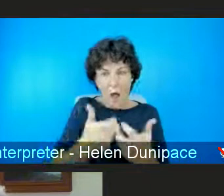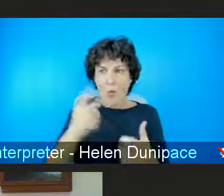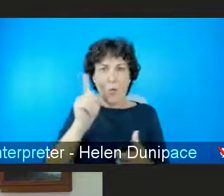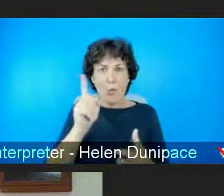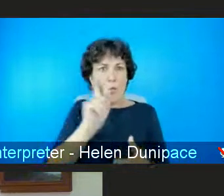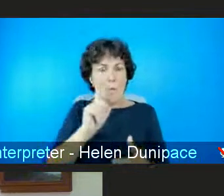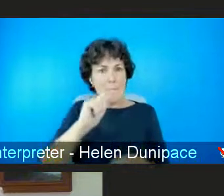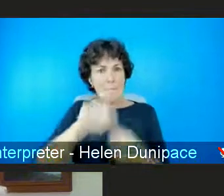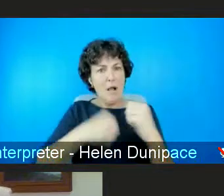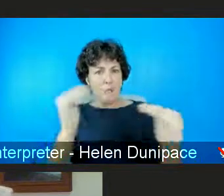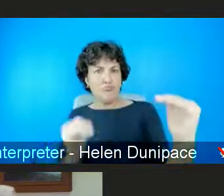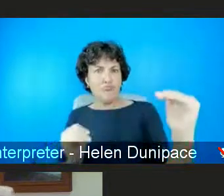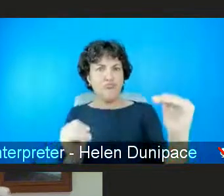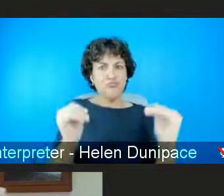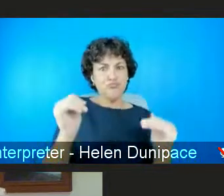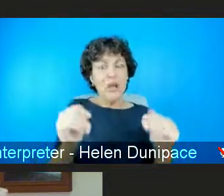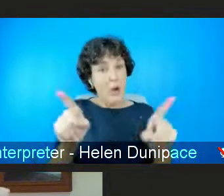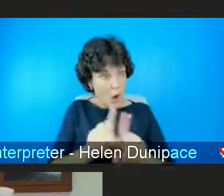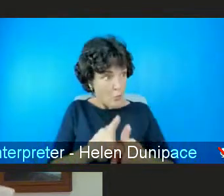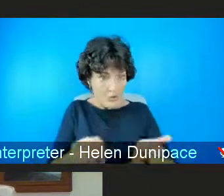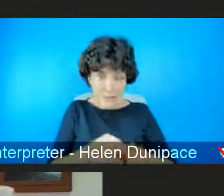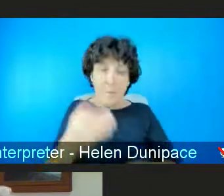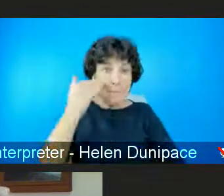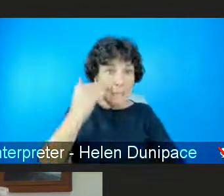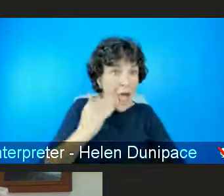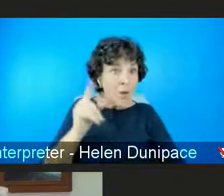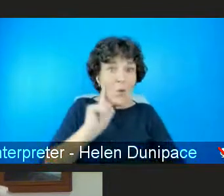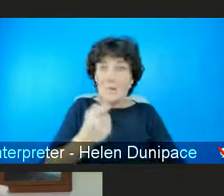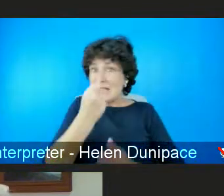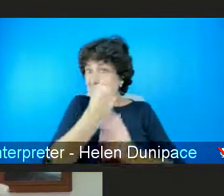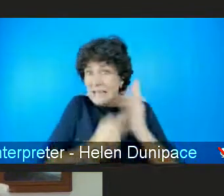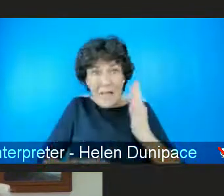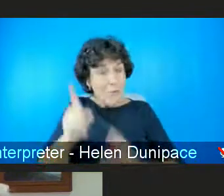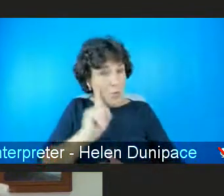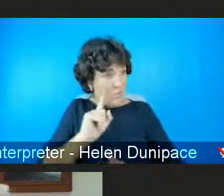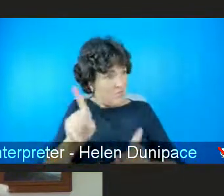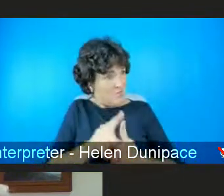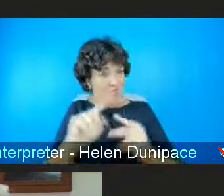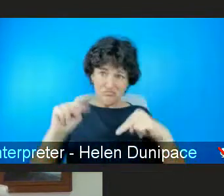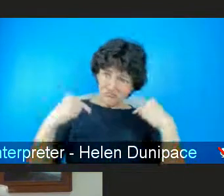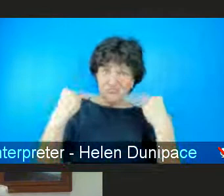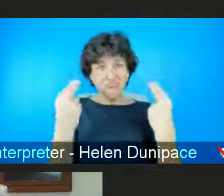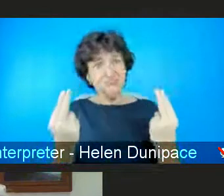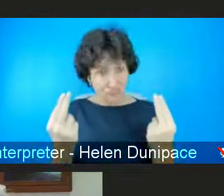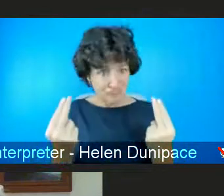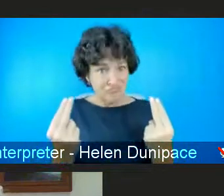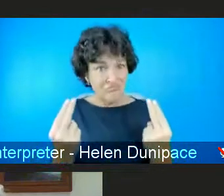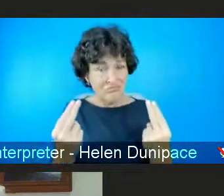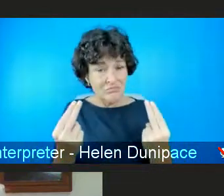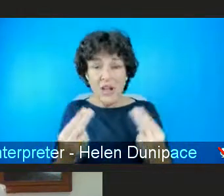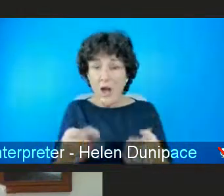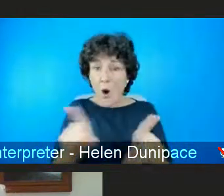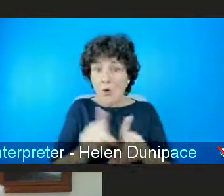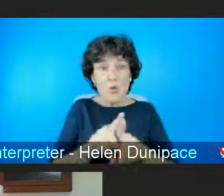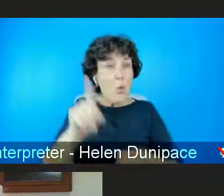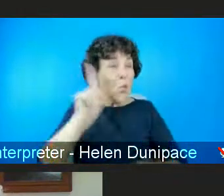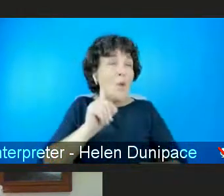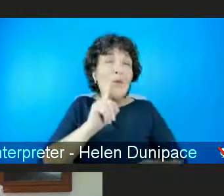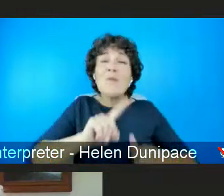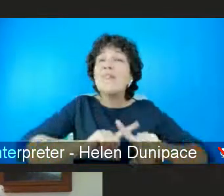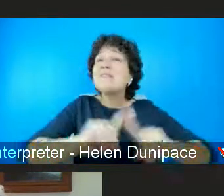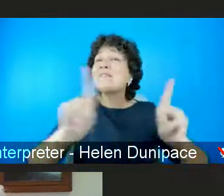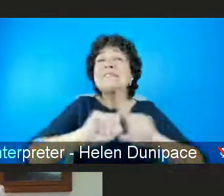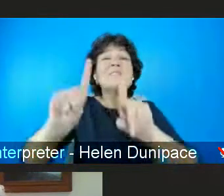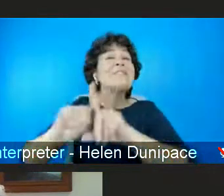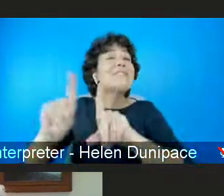make uh black women and disabled women and you know um uh women with lots of different identities